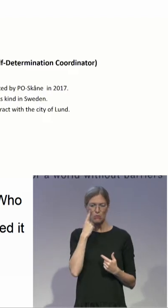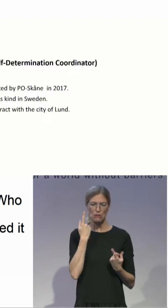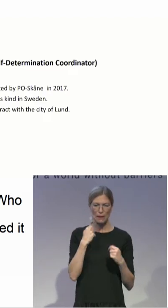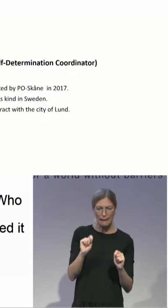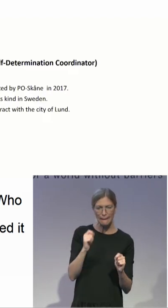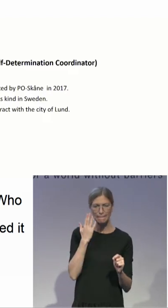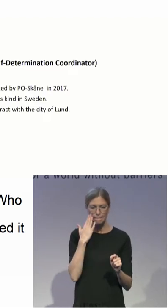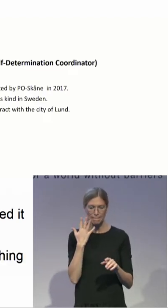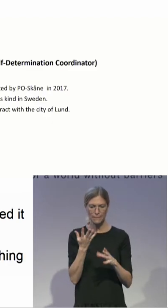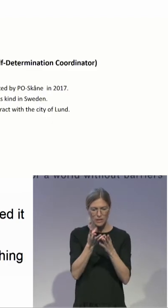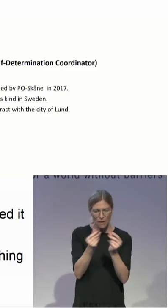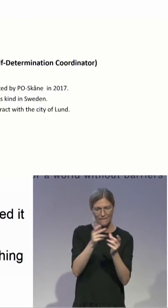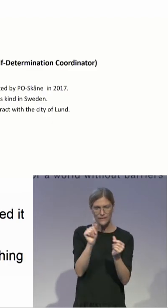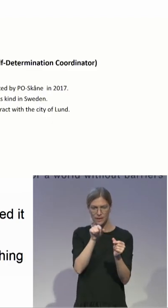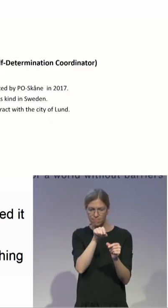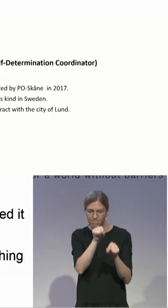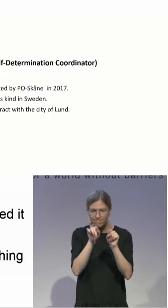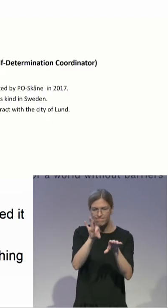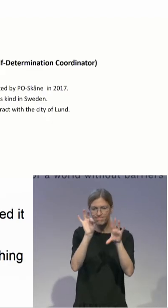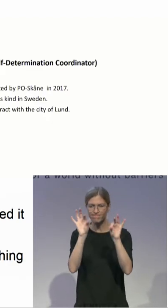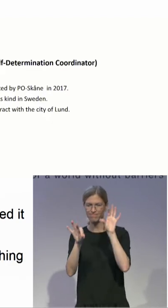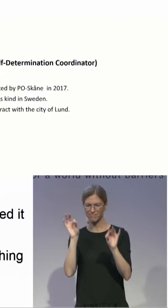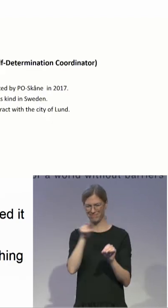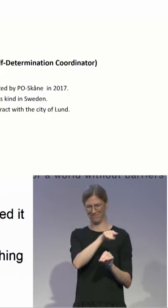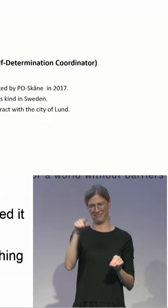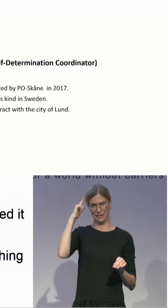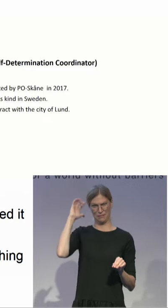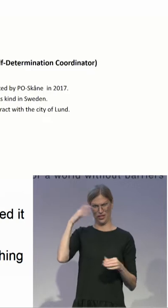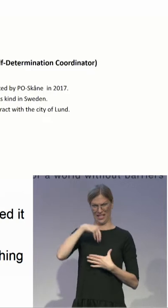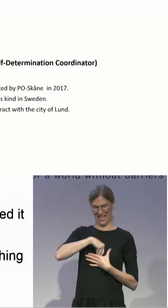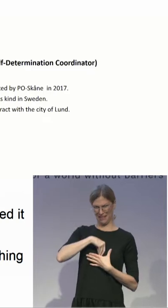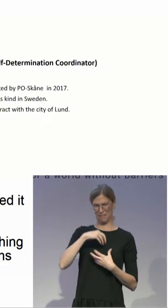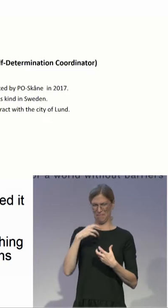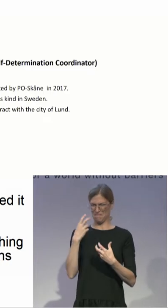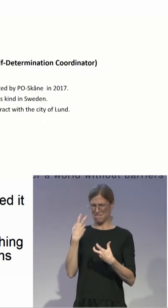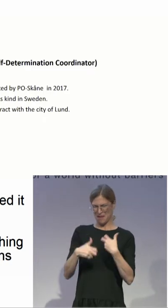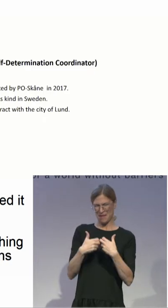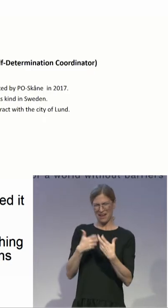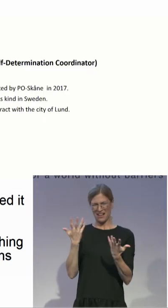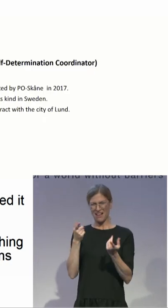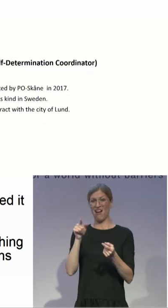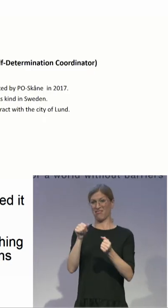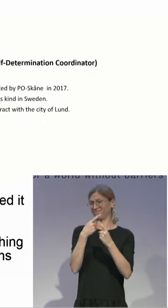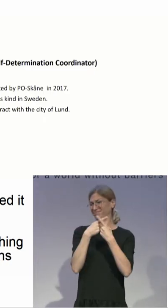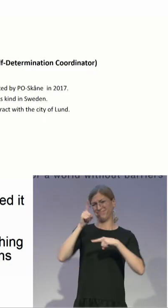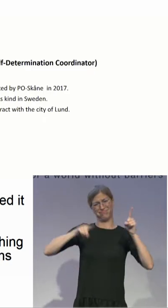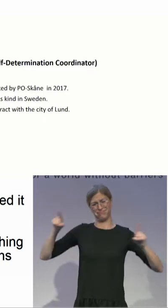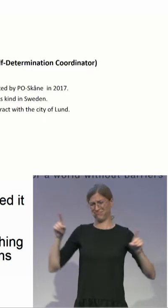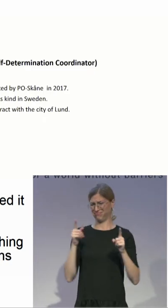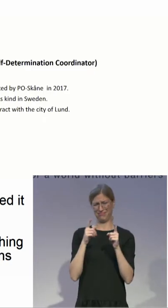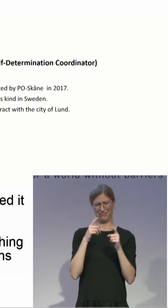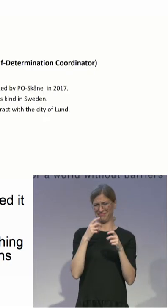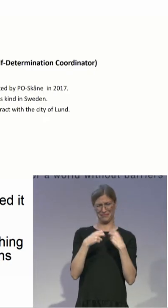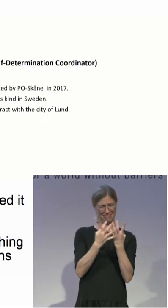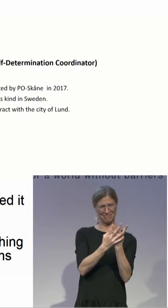are adjusted to persons with mental health problems of the most difficult kind. And with this, it means persons who live entirely in a